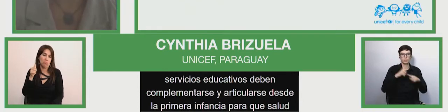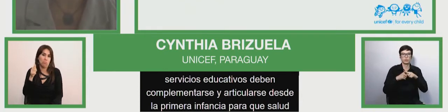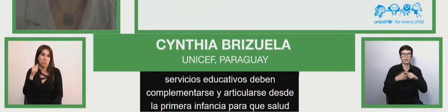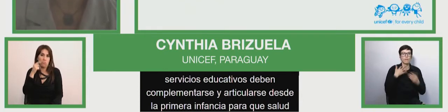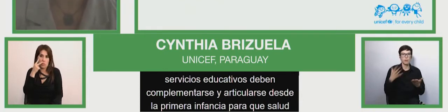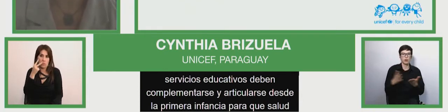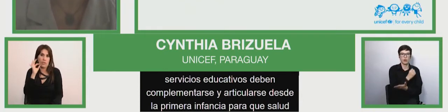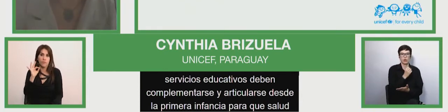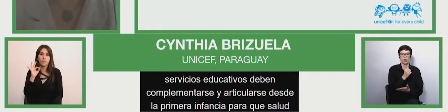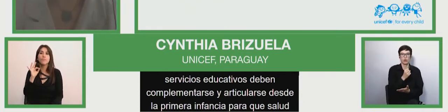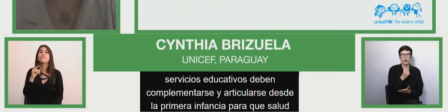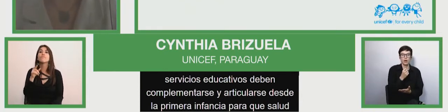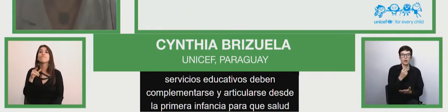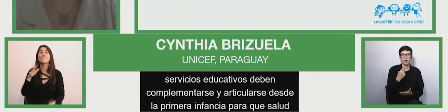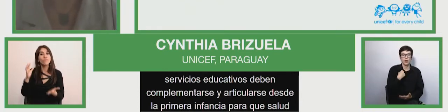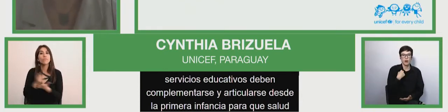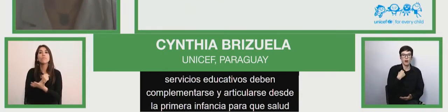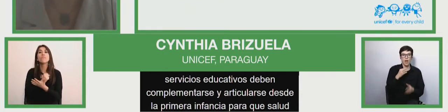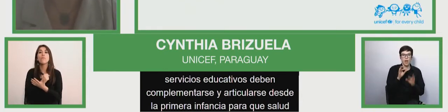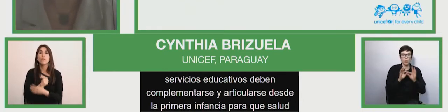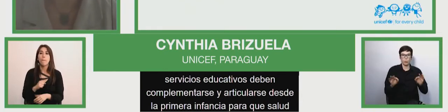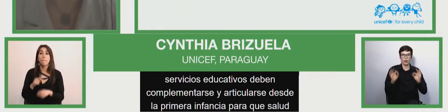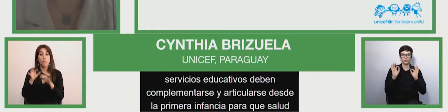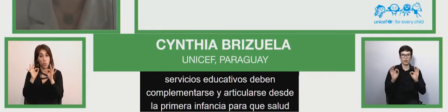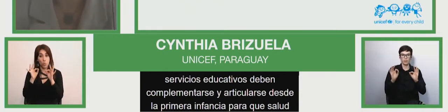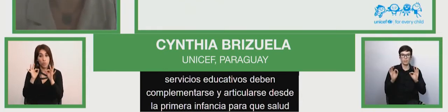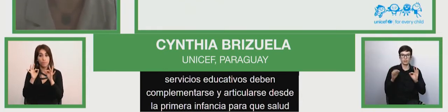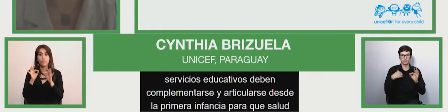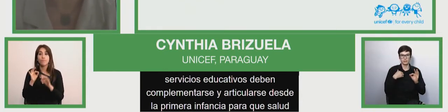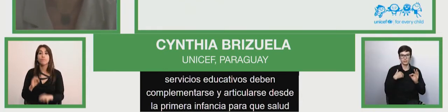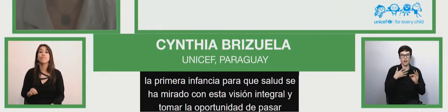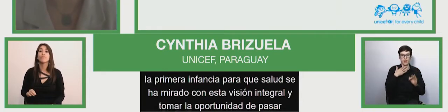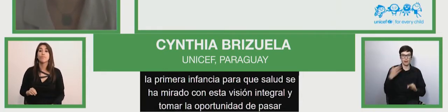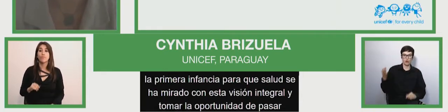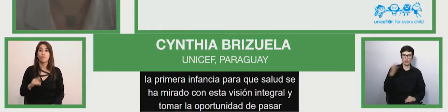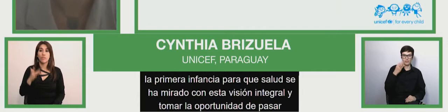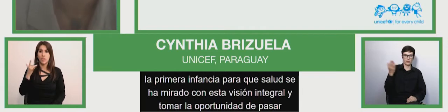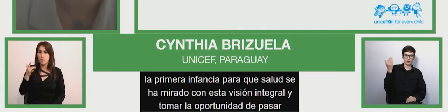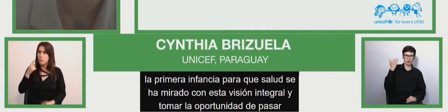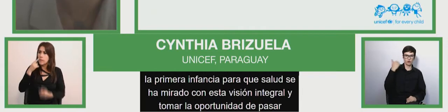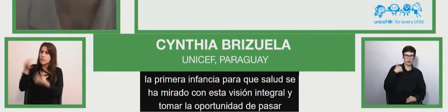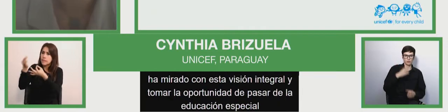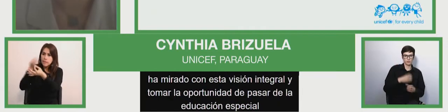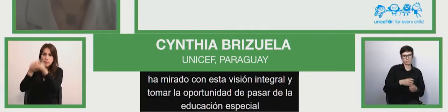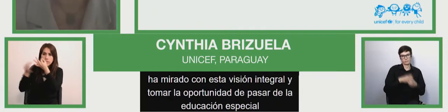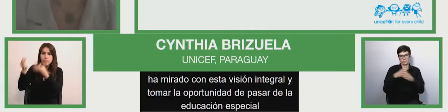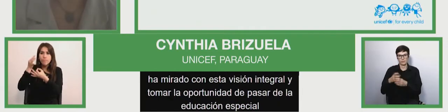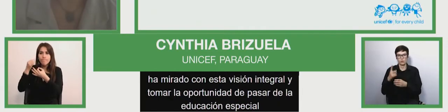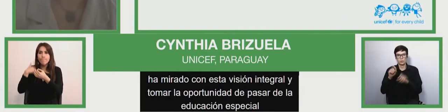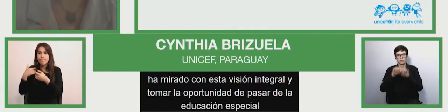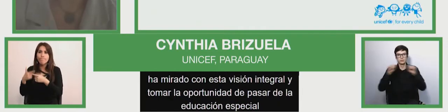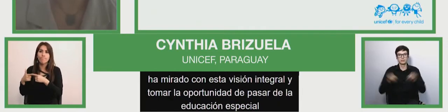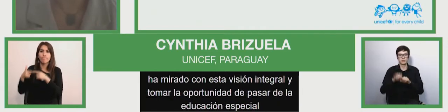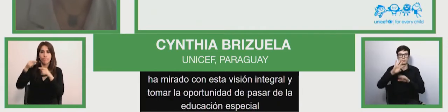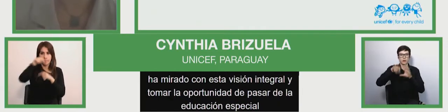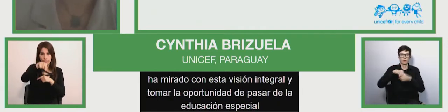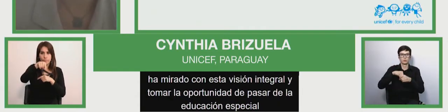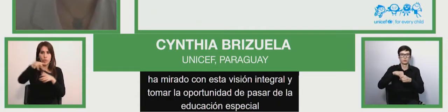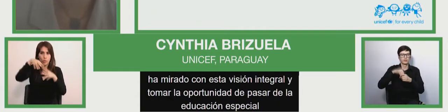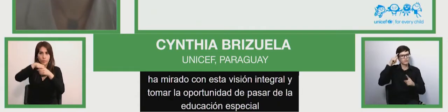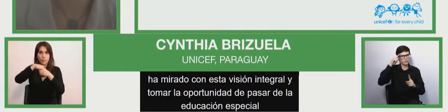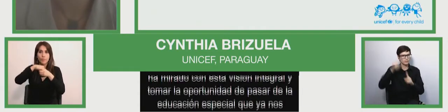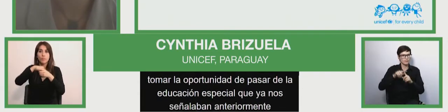from going from special education as pointed earlier for to inclusive manner based on a sister